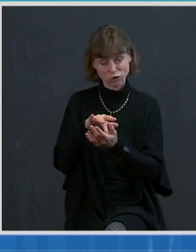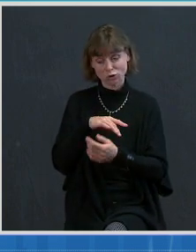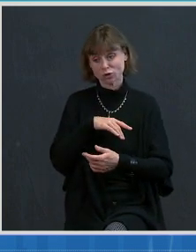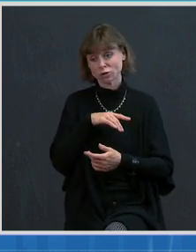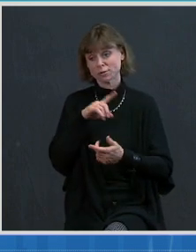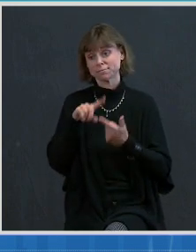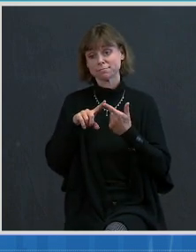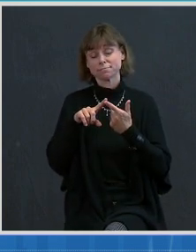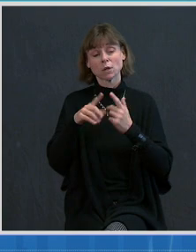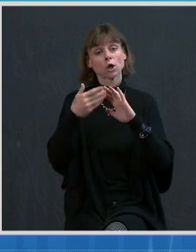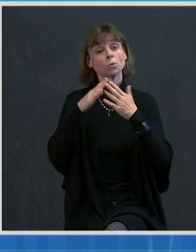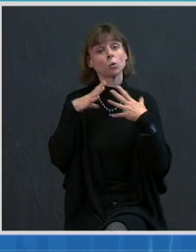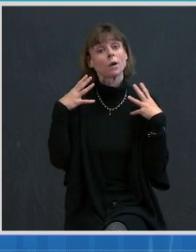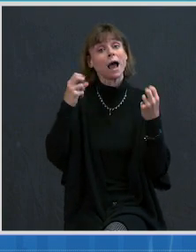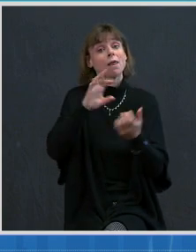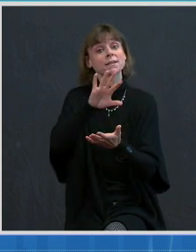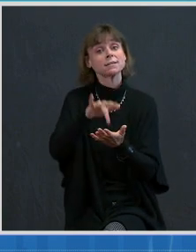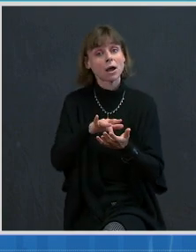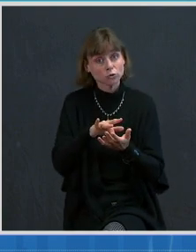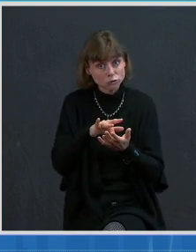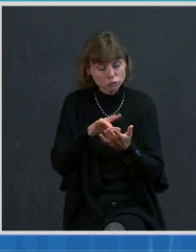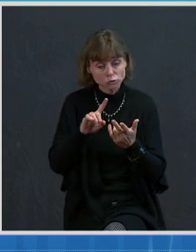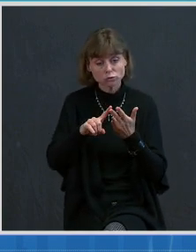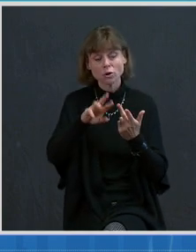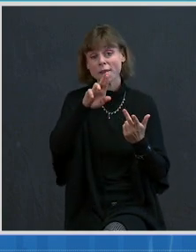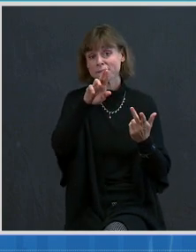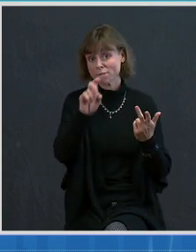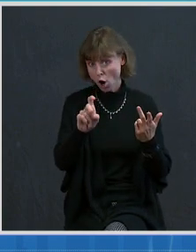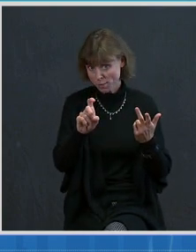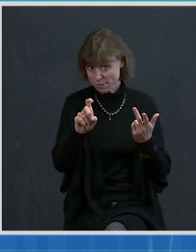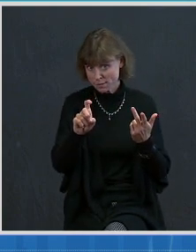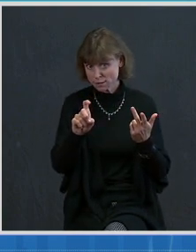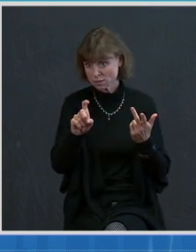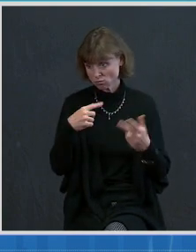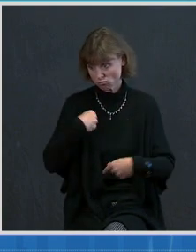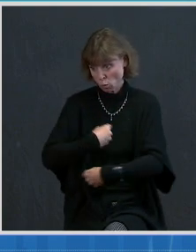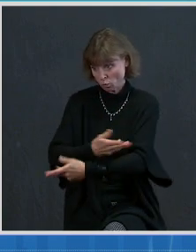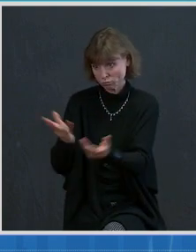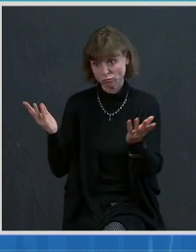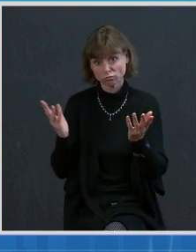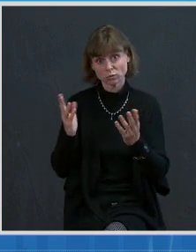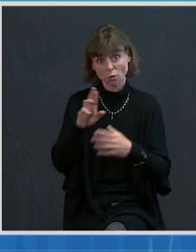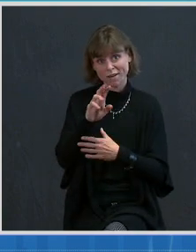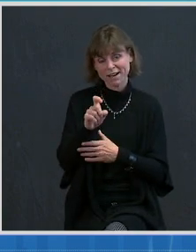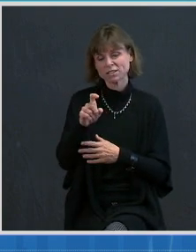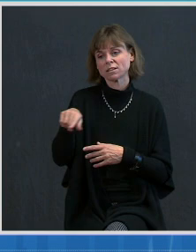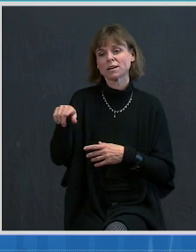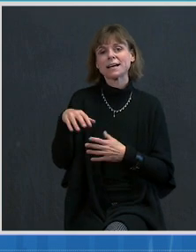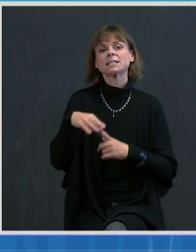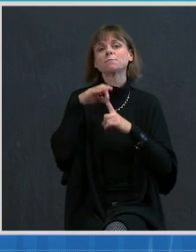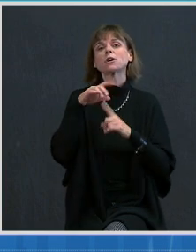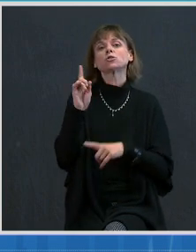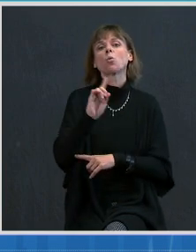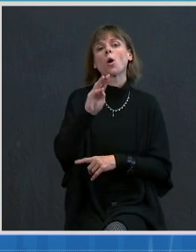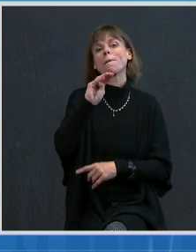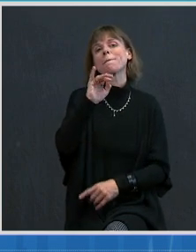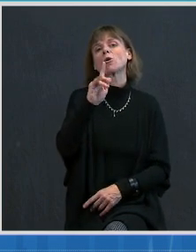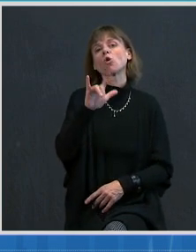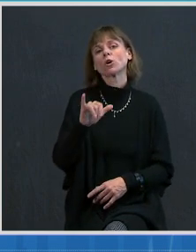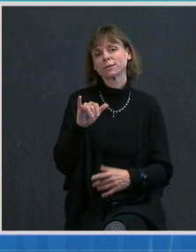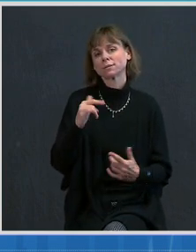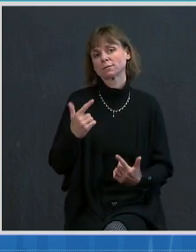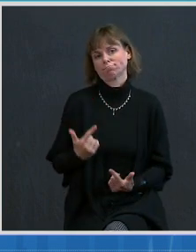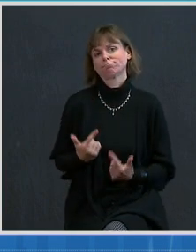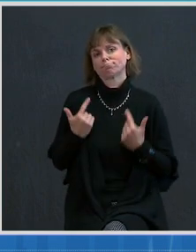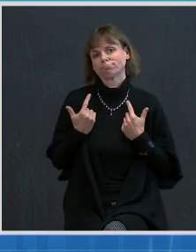centers, with the pharmacies that we're giving vaccine to, particularly in areas where minorities are represented, as